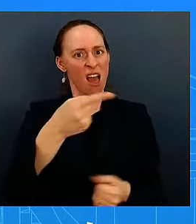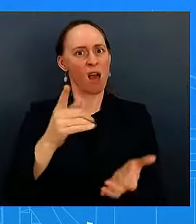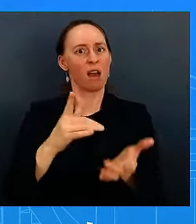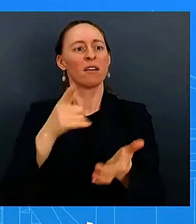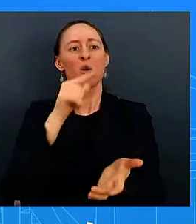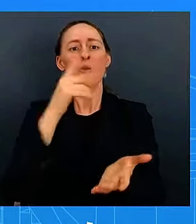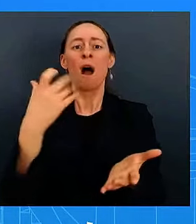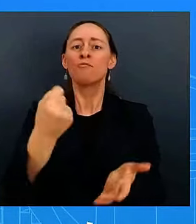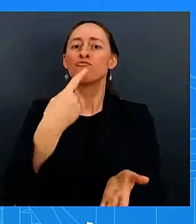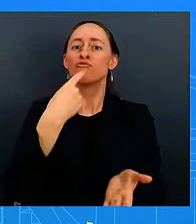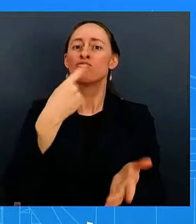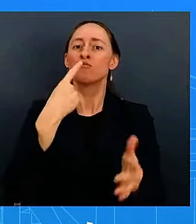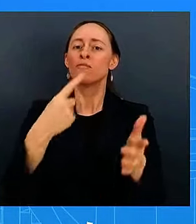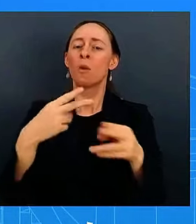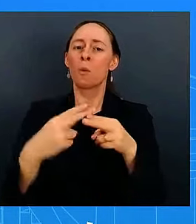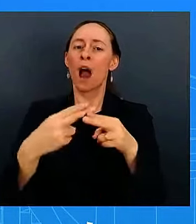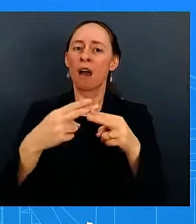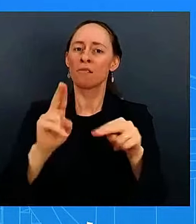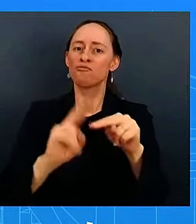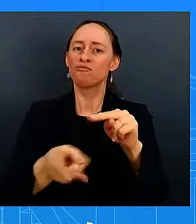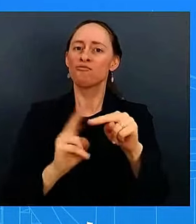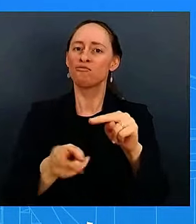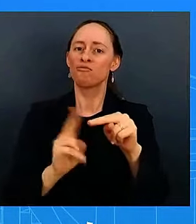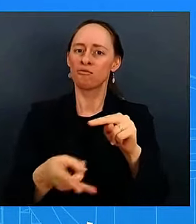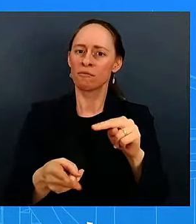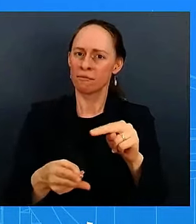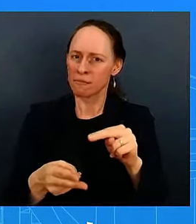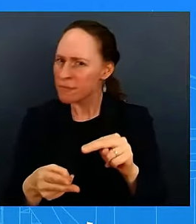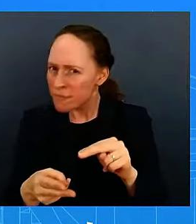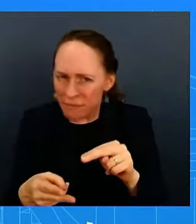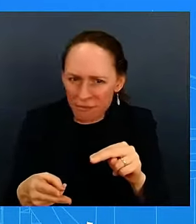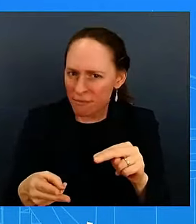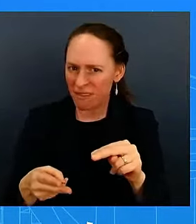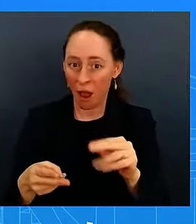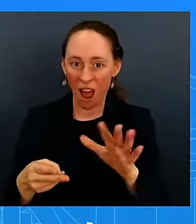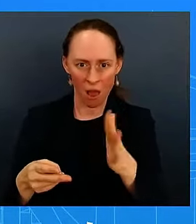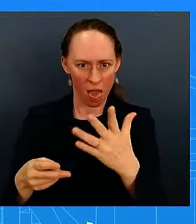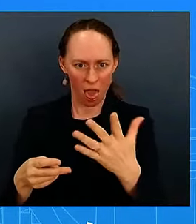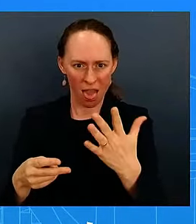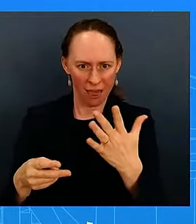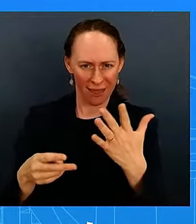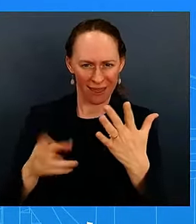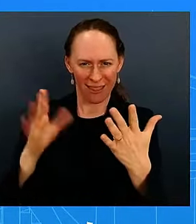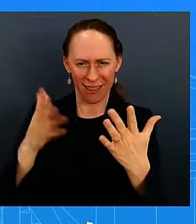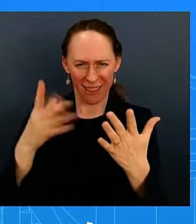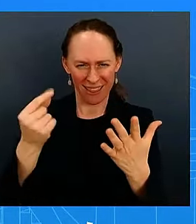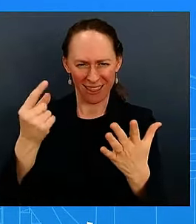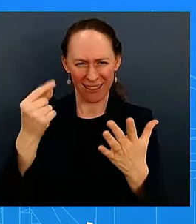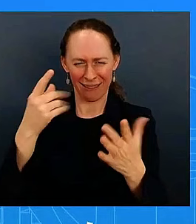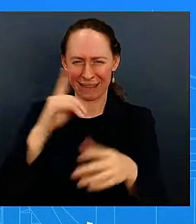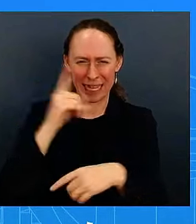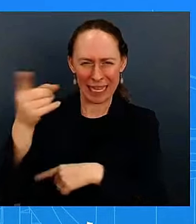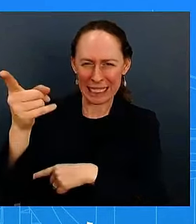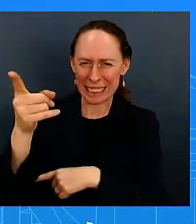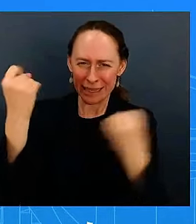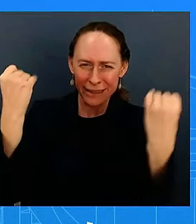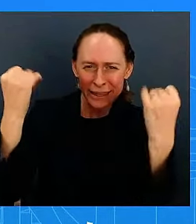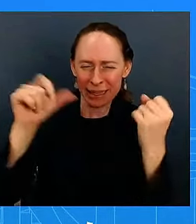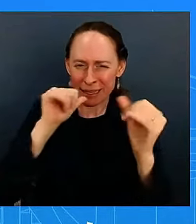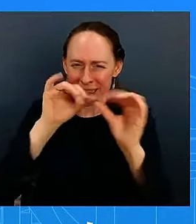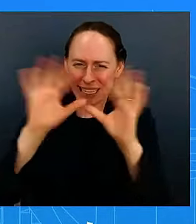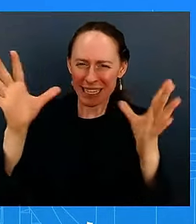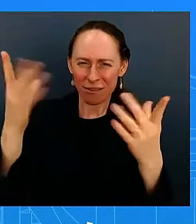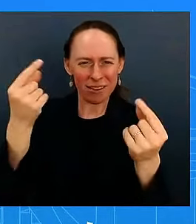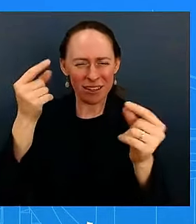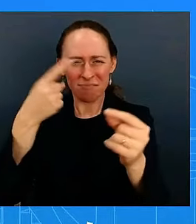just give us that he said watch i don't have anything else to share i don't have an announcement to my word i'm not gonna i don't have anything else to